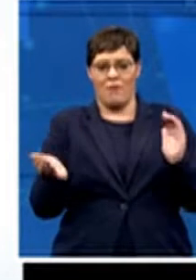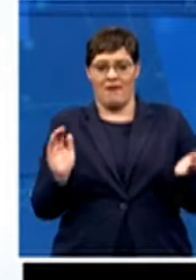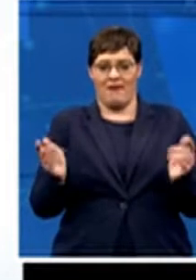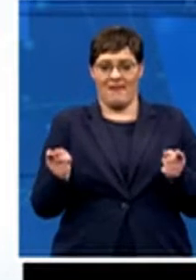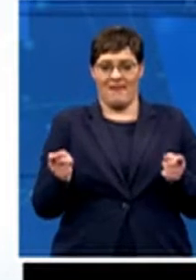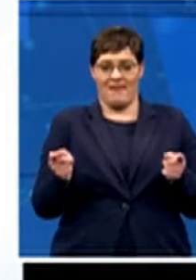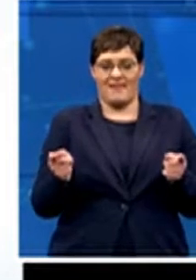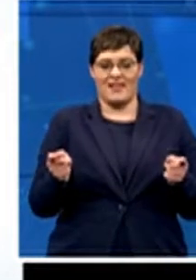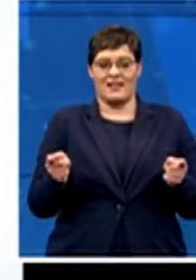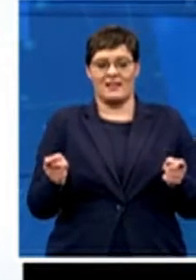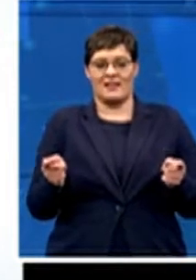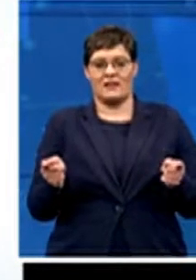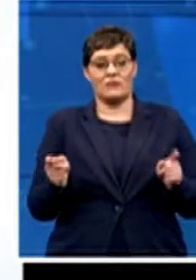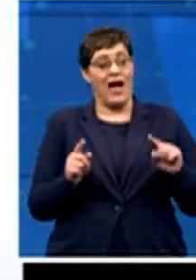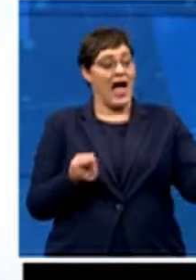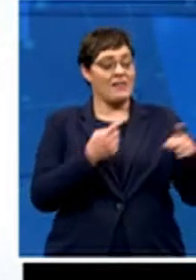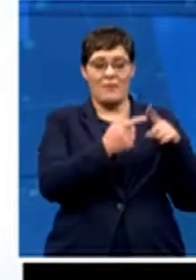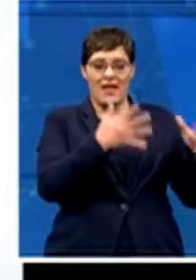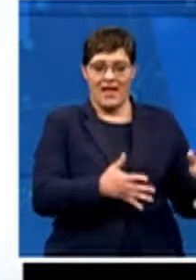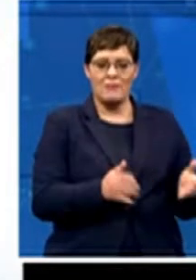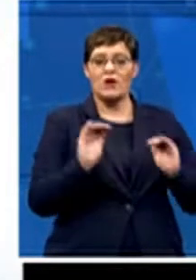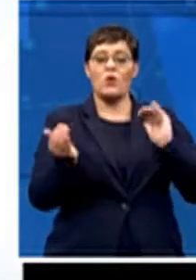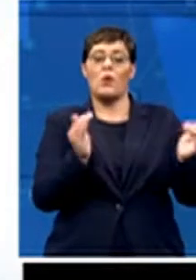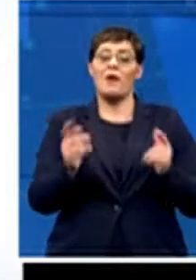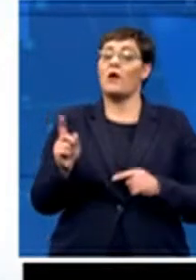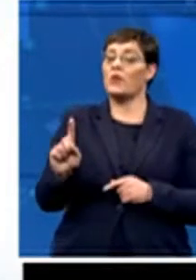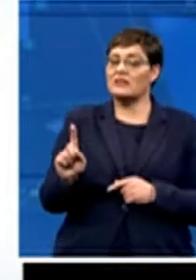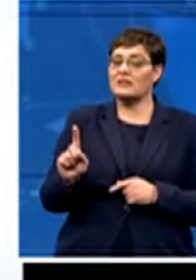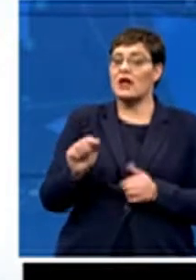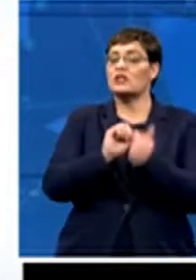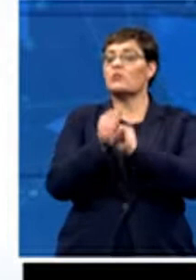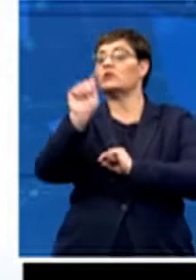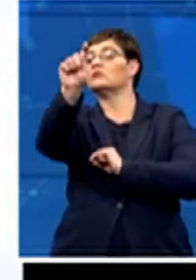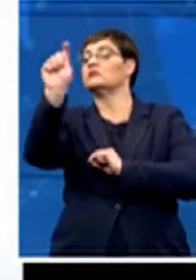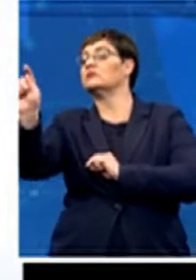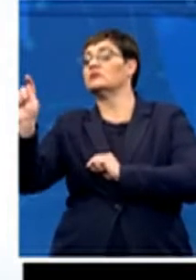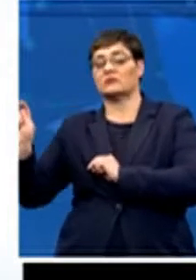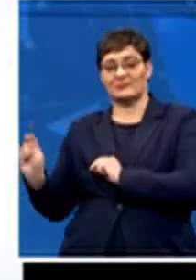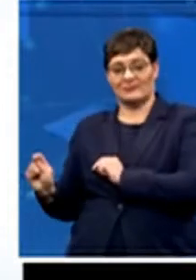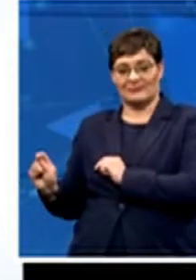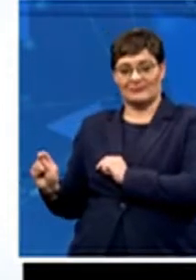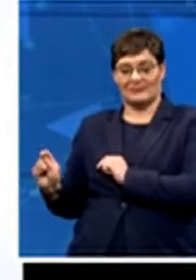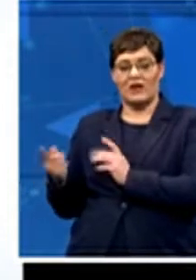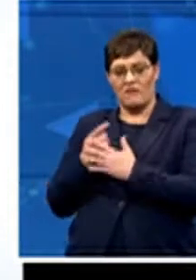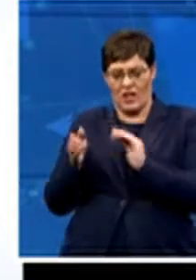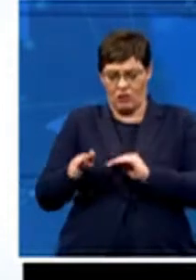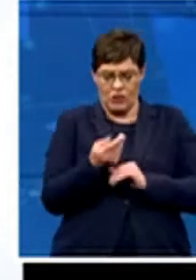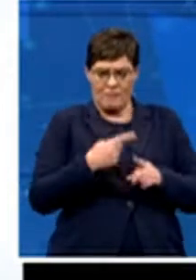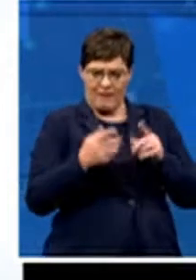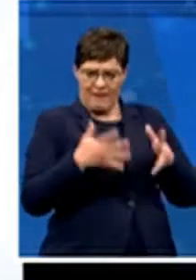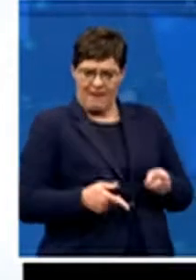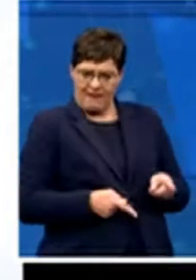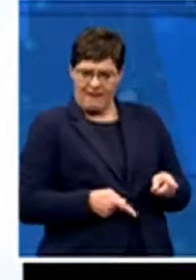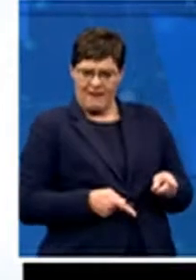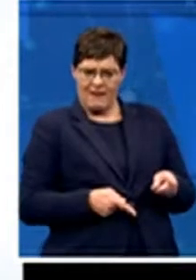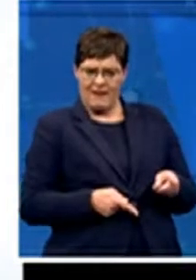but it was in comparison to other sports. They felt that cricket players at the sort of franchise levels, they